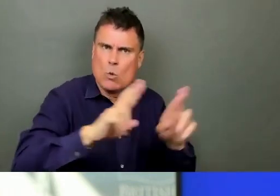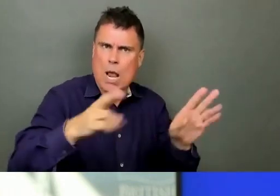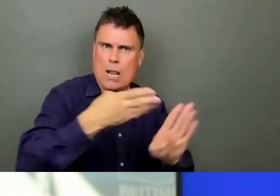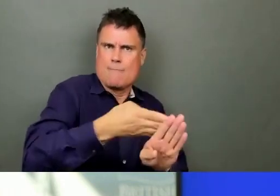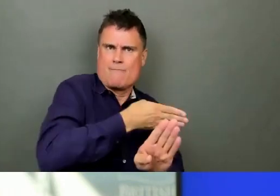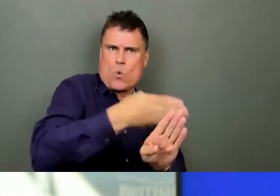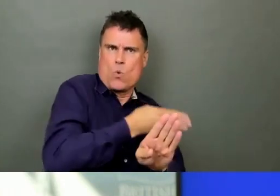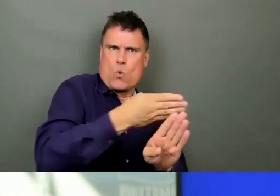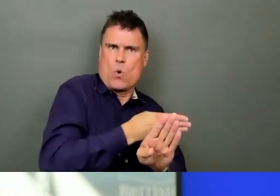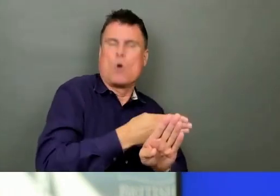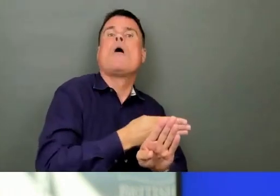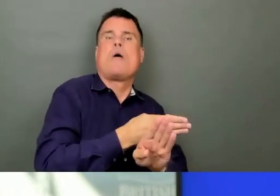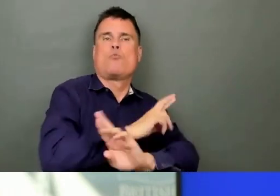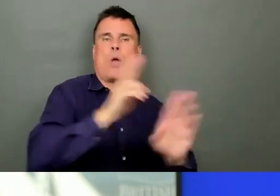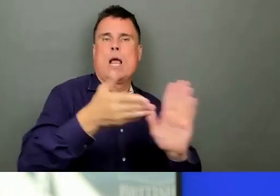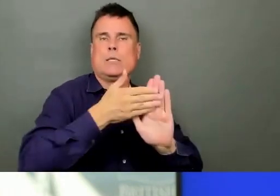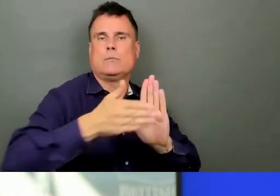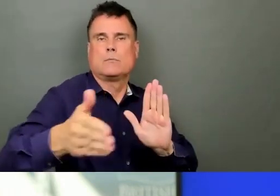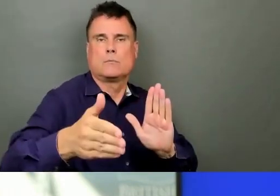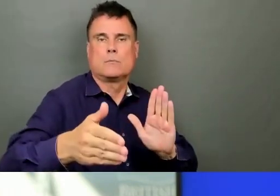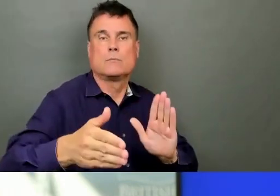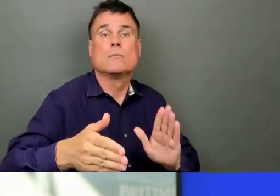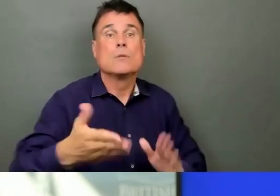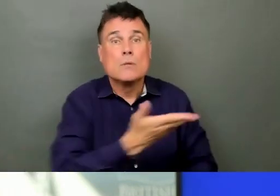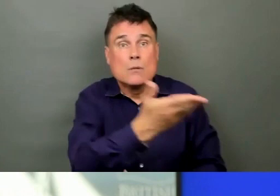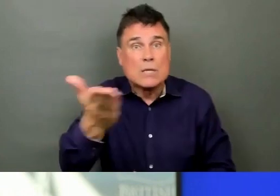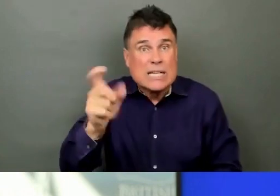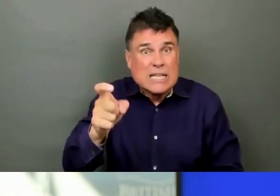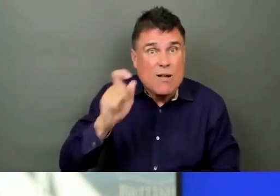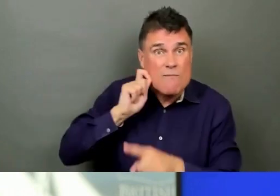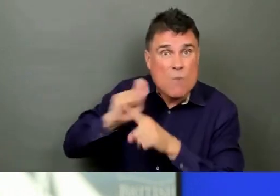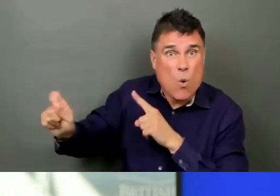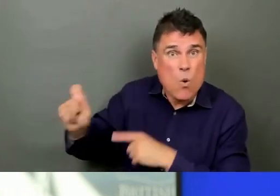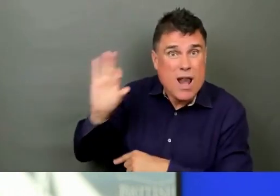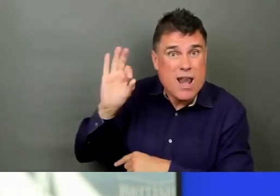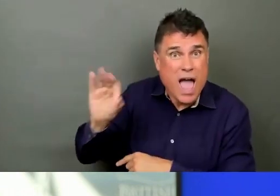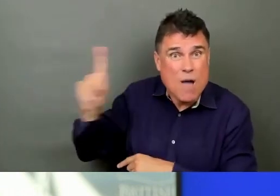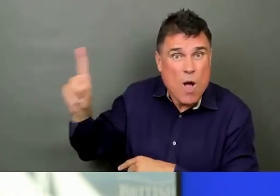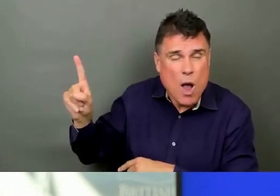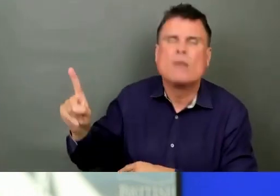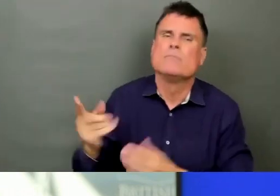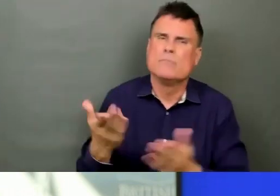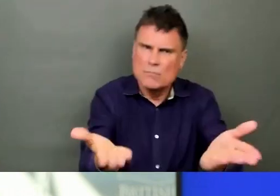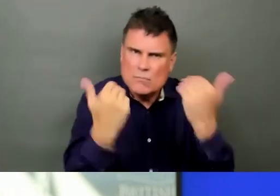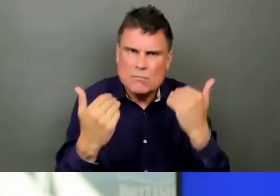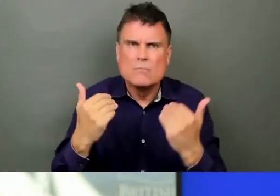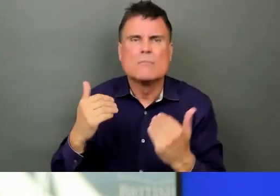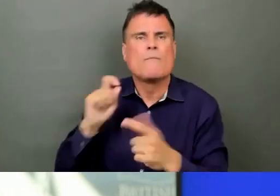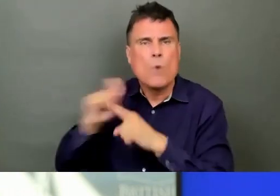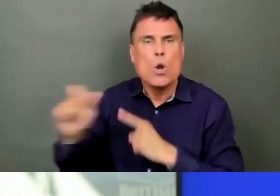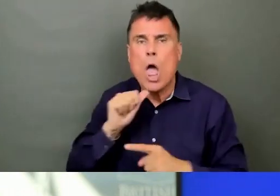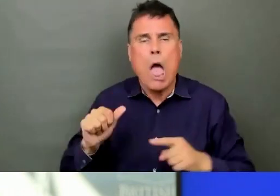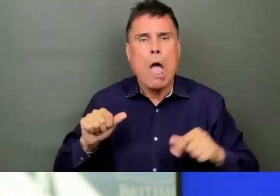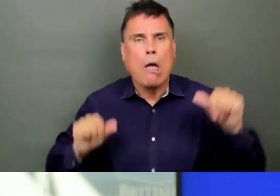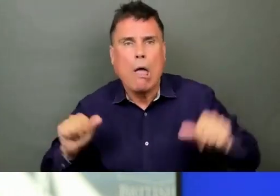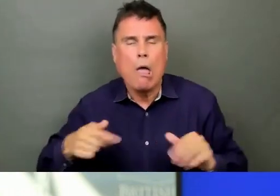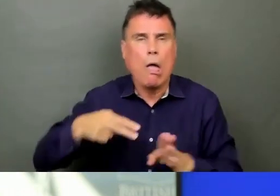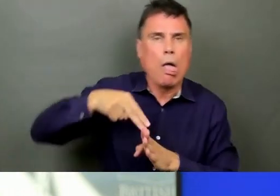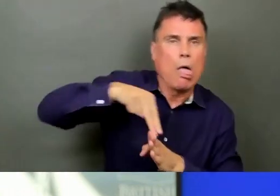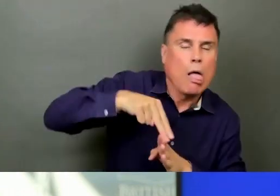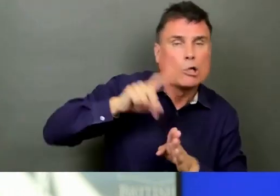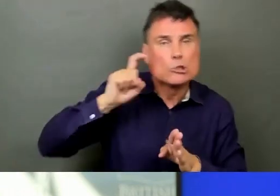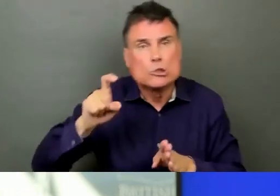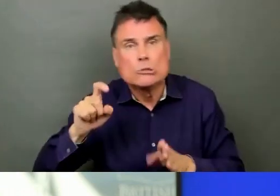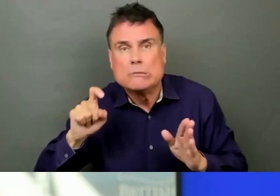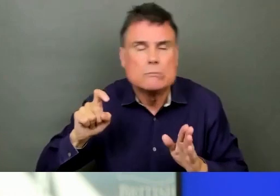911. If they need to call 911, they should call 911. That we have more resources in both places available. As you